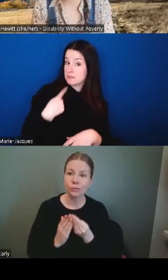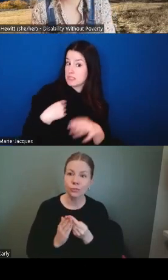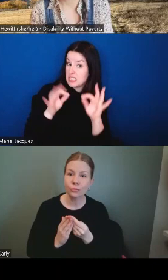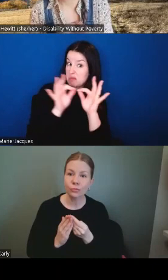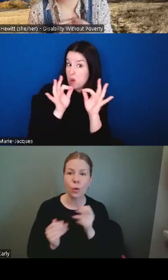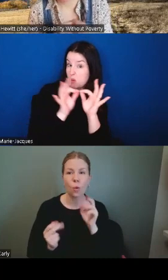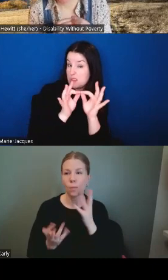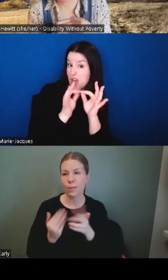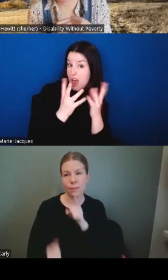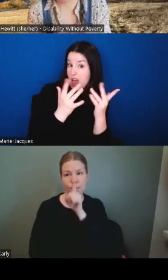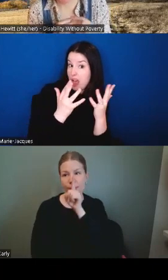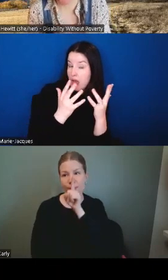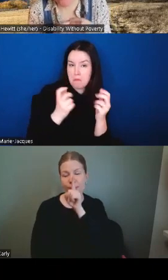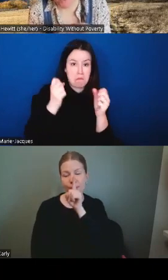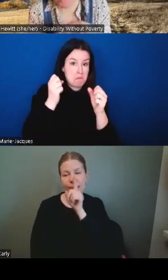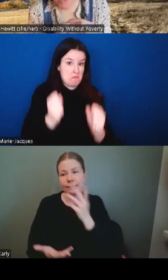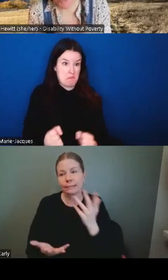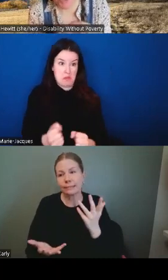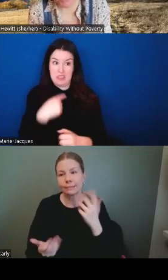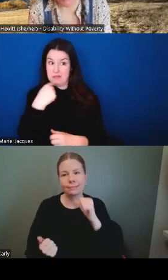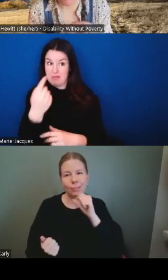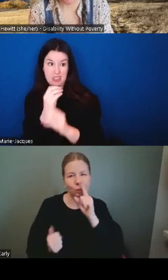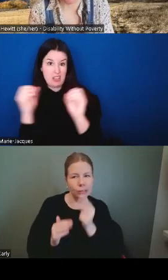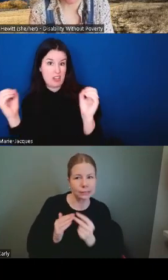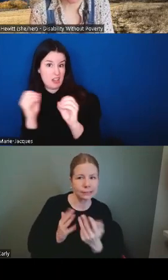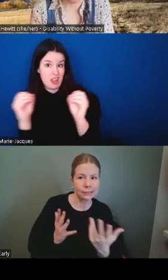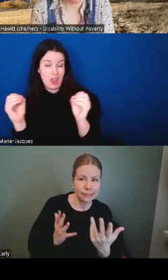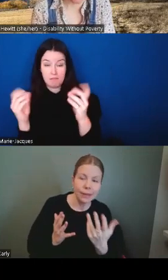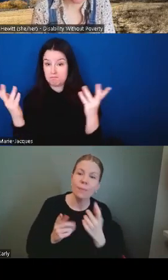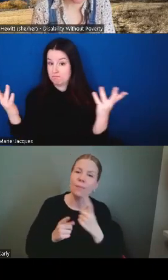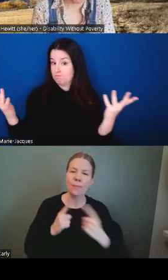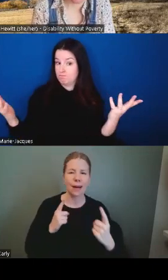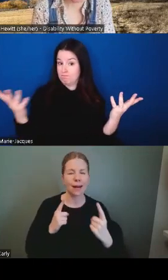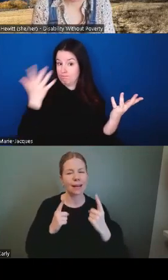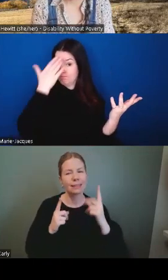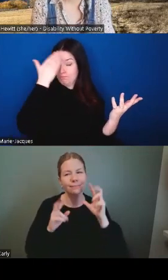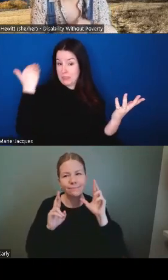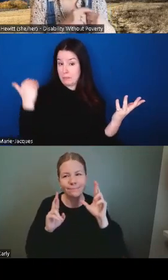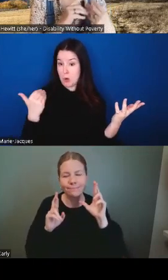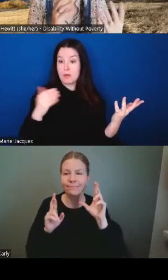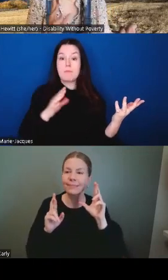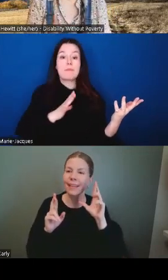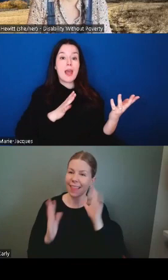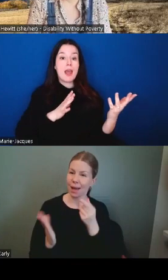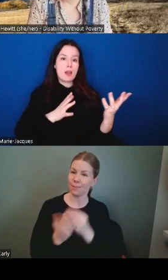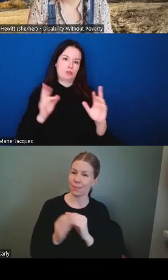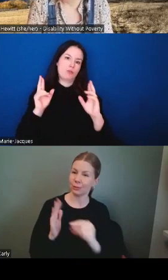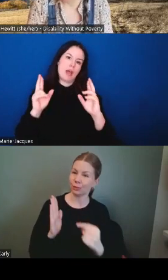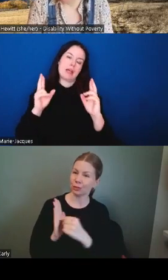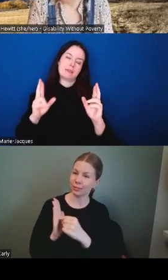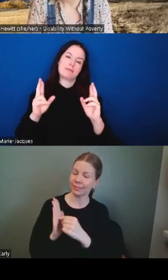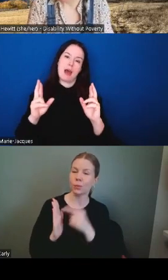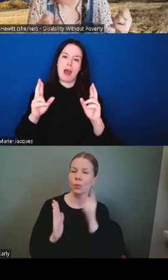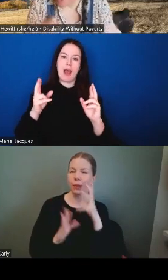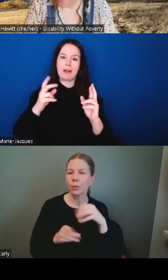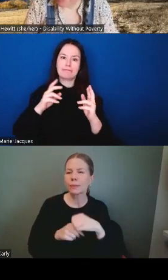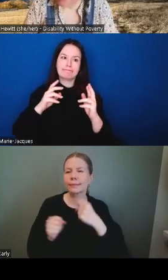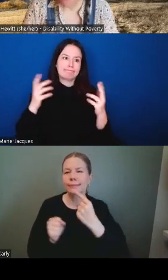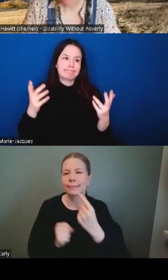there really are hopes and all of our pressure is that we're going to learn something whatever we learn tomorrow